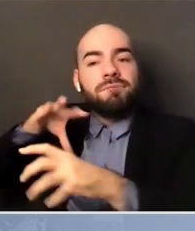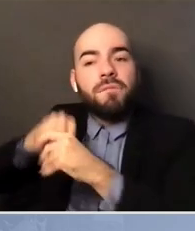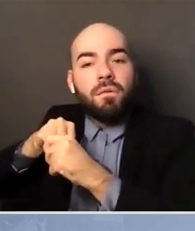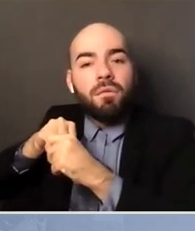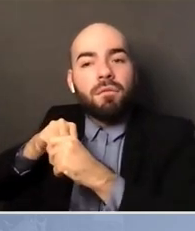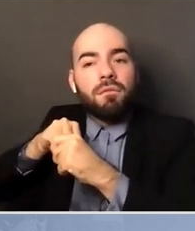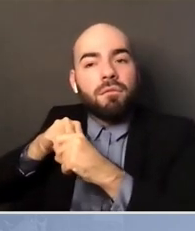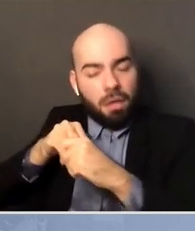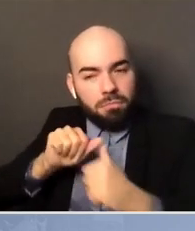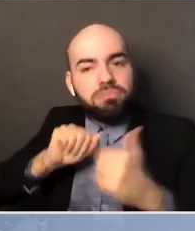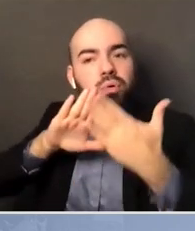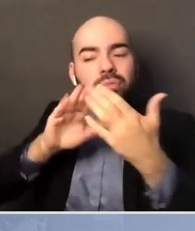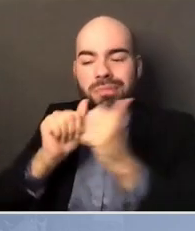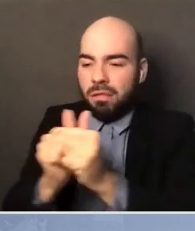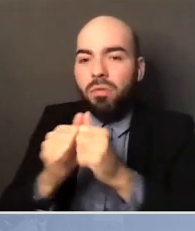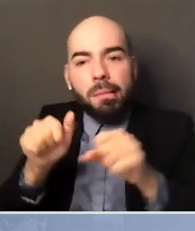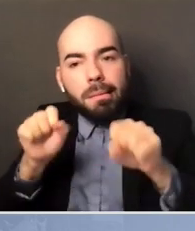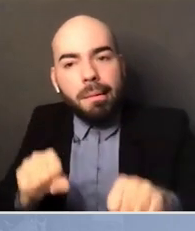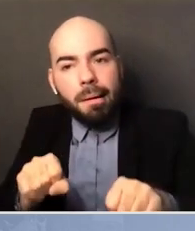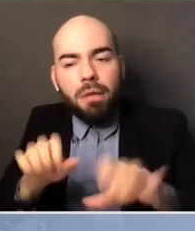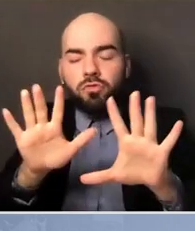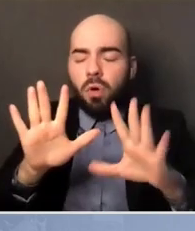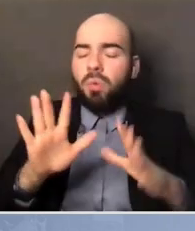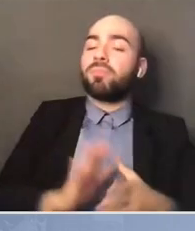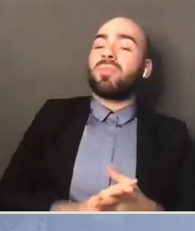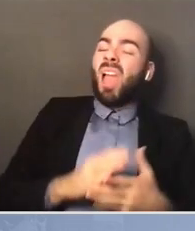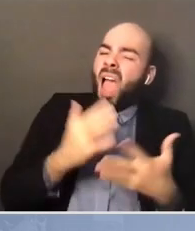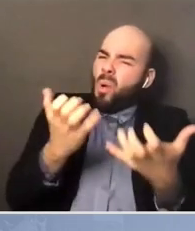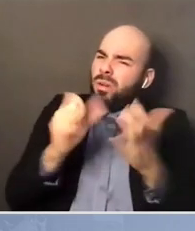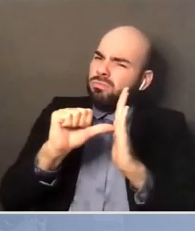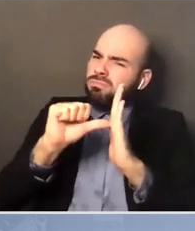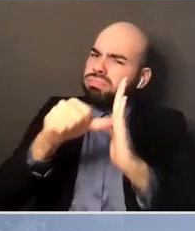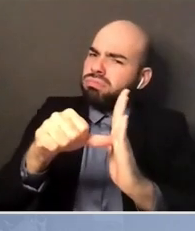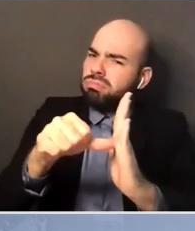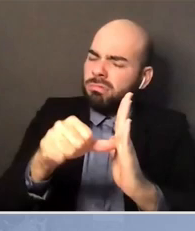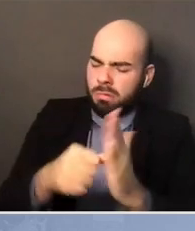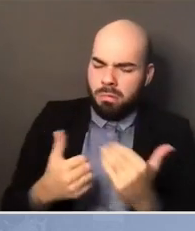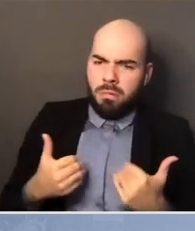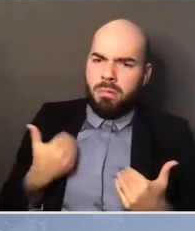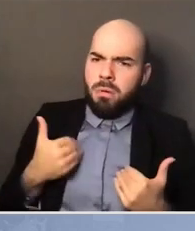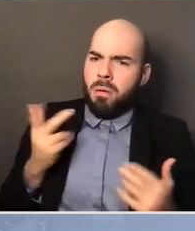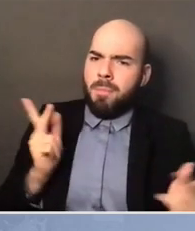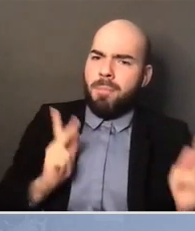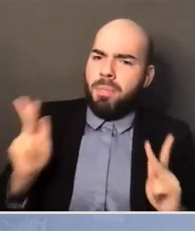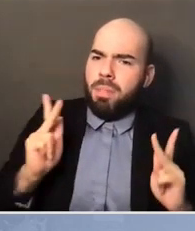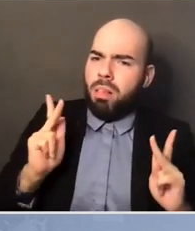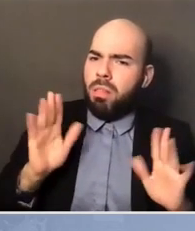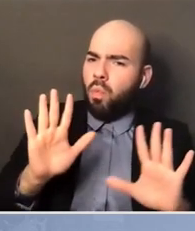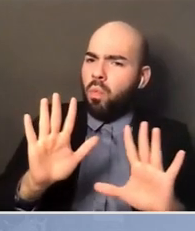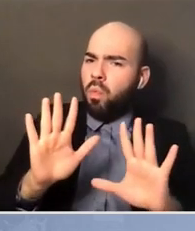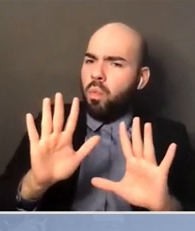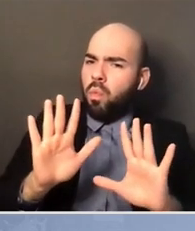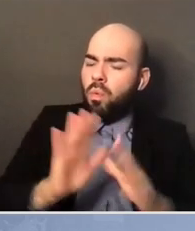I really want to emphasize to young people as much as possible, but